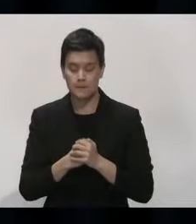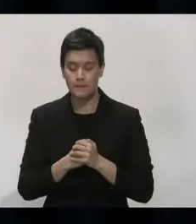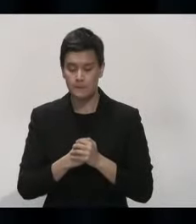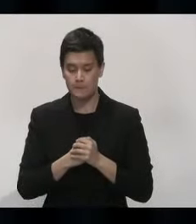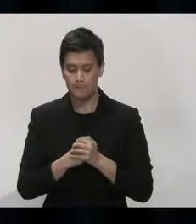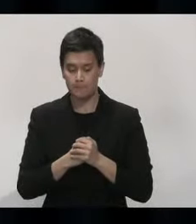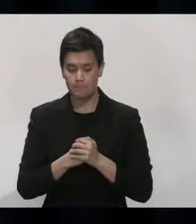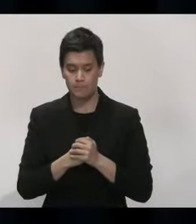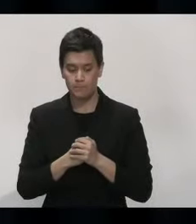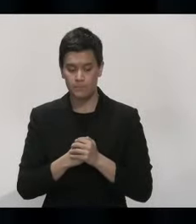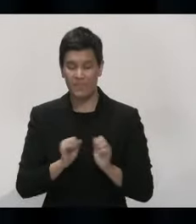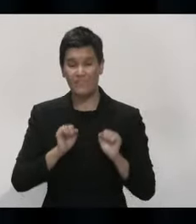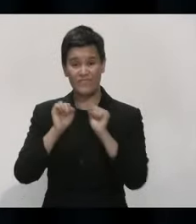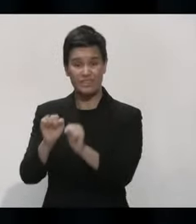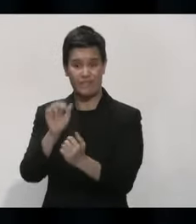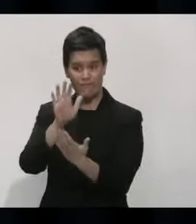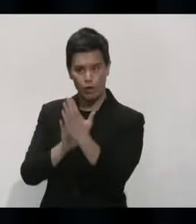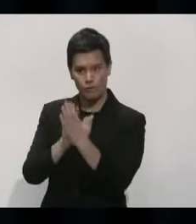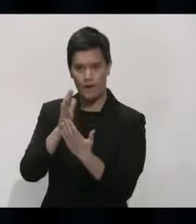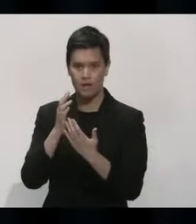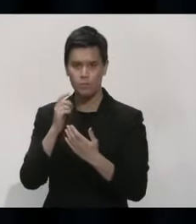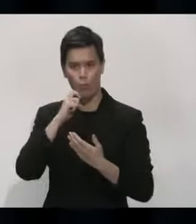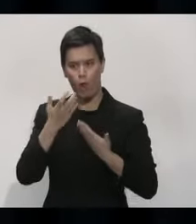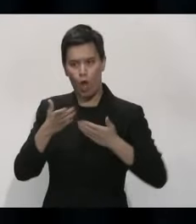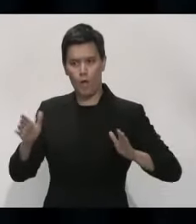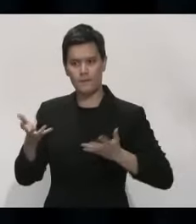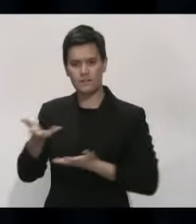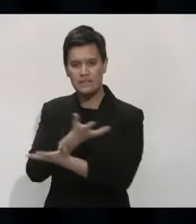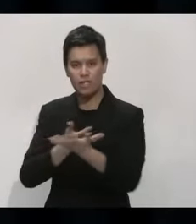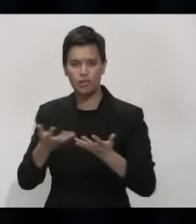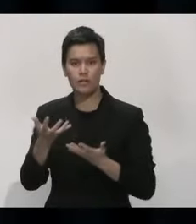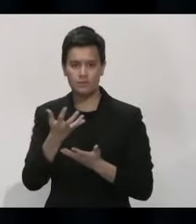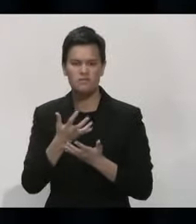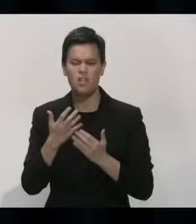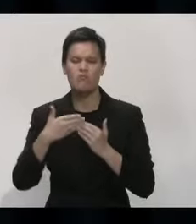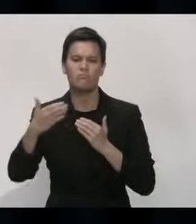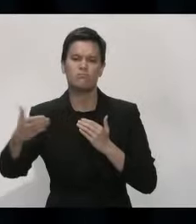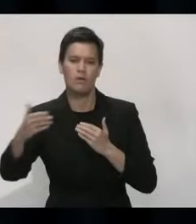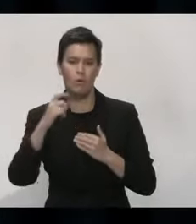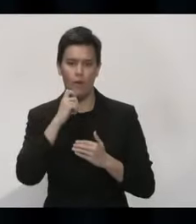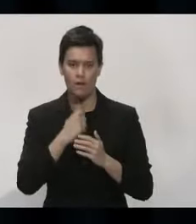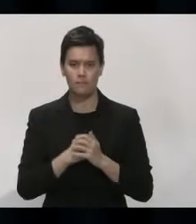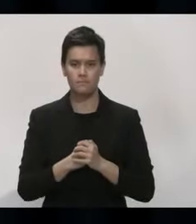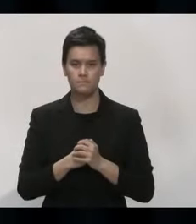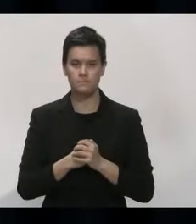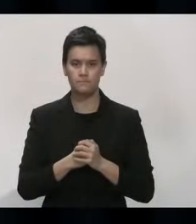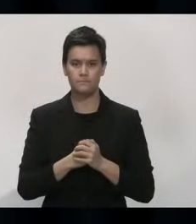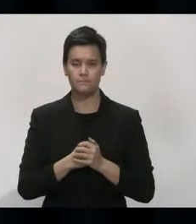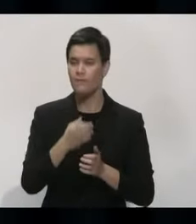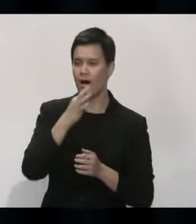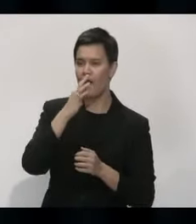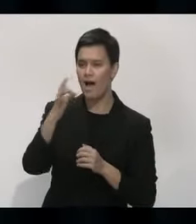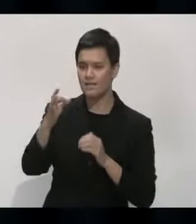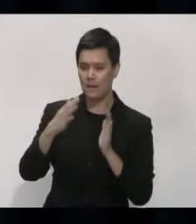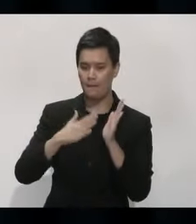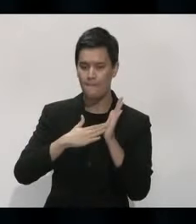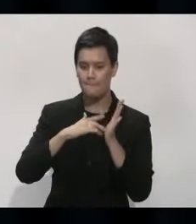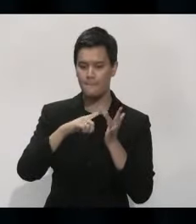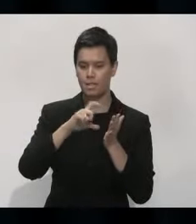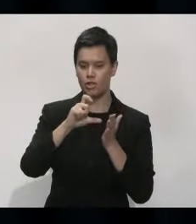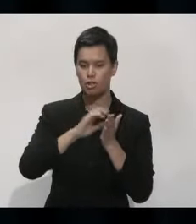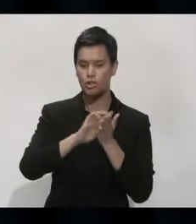have some, you know, some dialogue with people on the ground there as well. On DHB, why is Michelle Arrowsmith